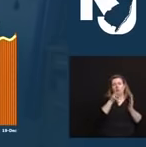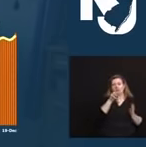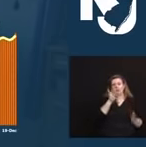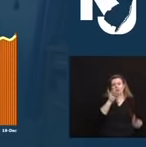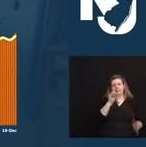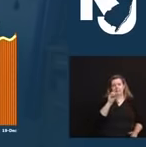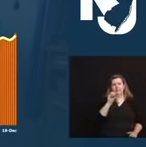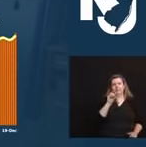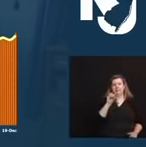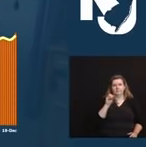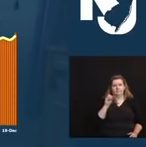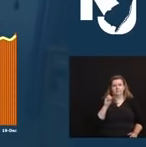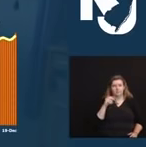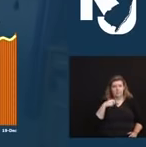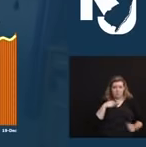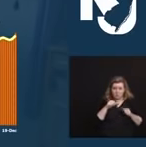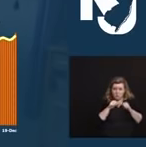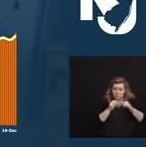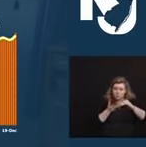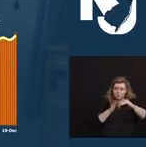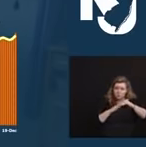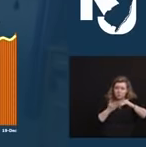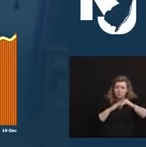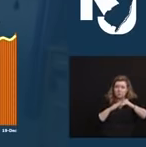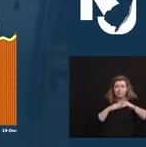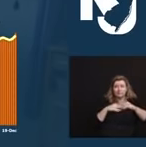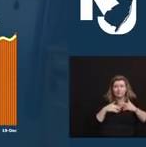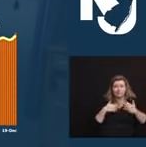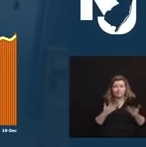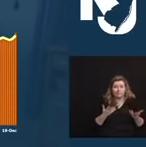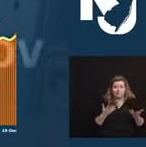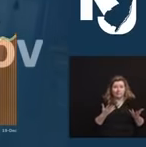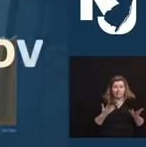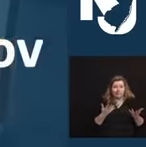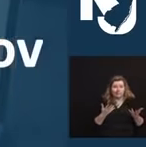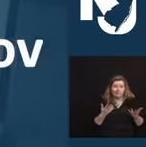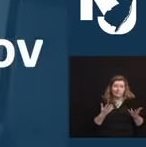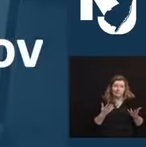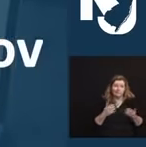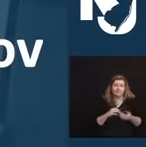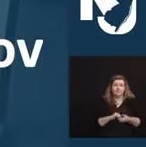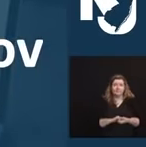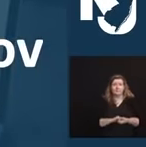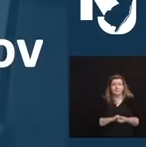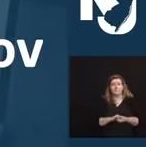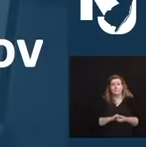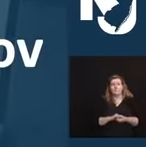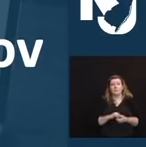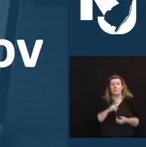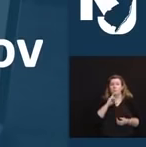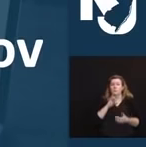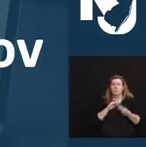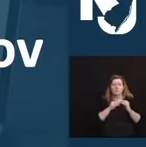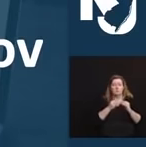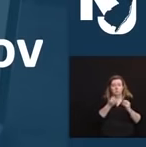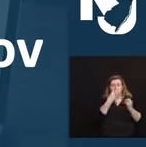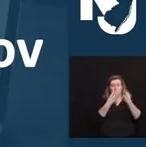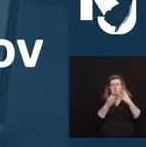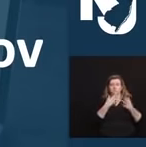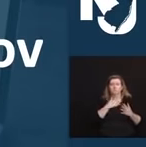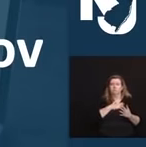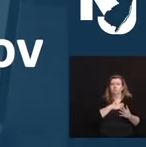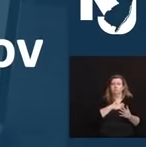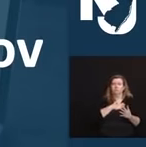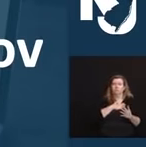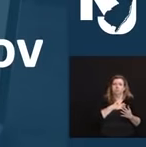30s percent of that number. Thank you, Dan. These numbers remain sobering. A week ago, our hospital numbers were actually